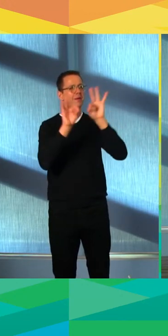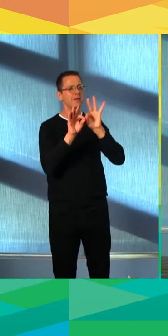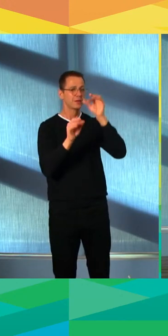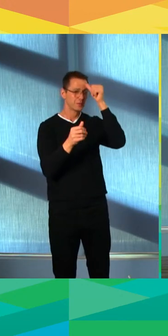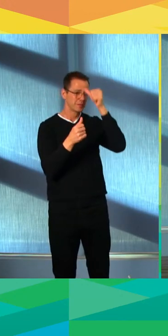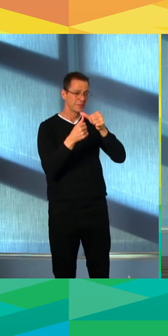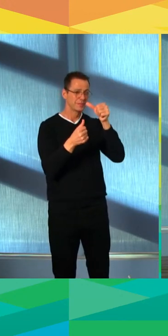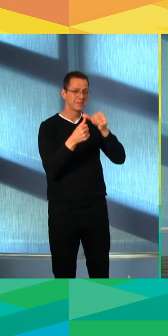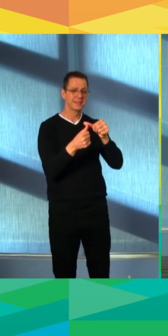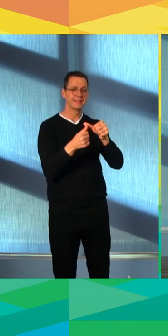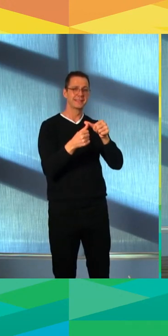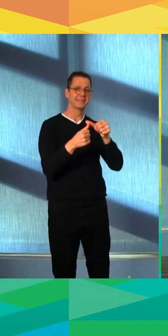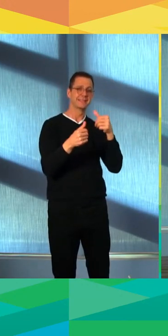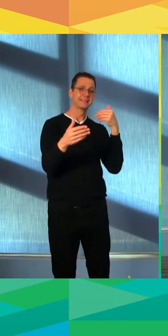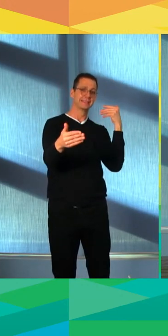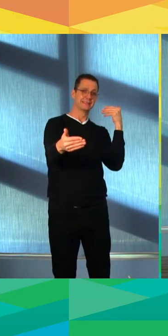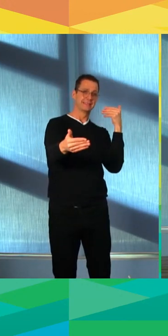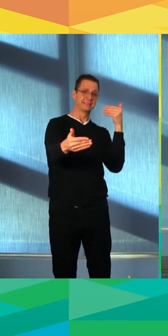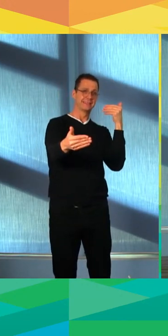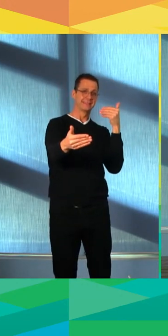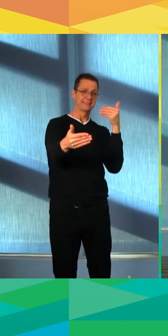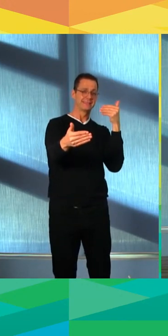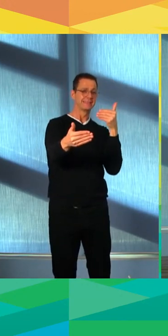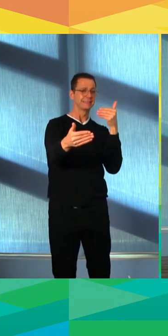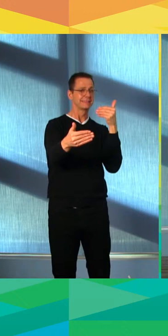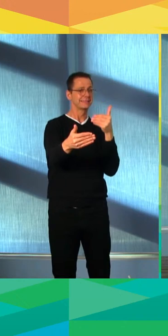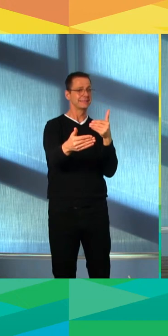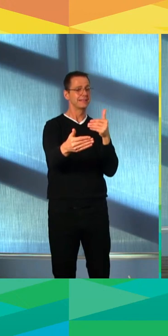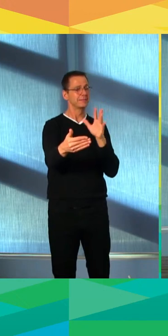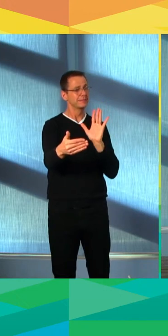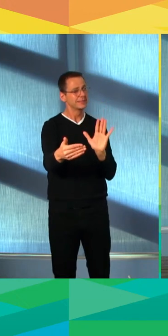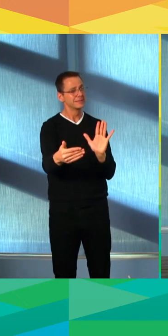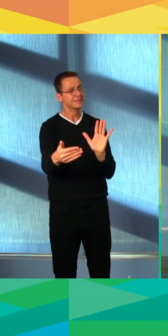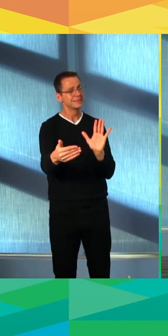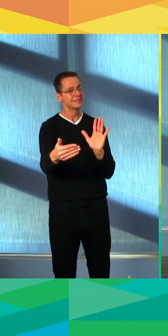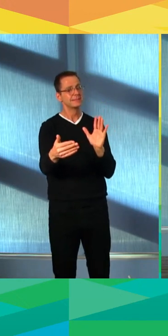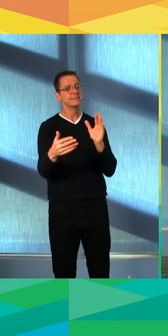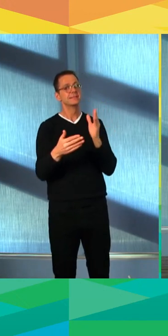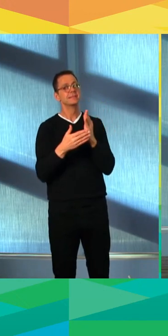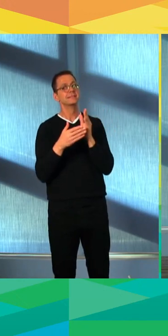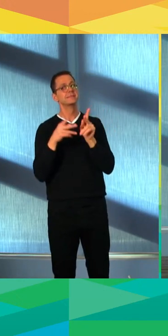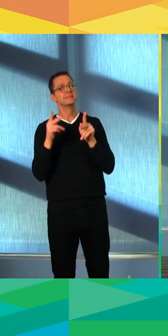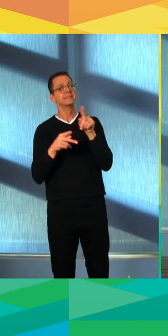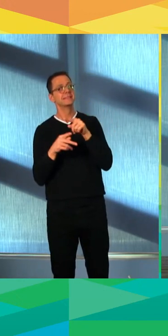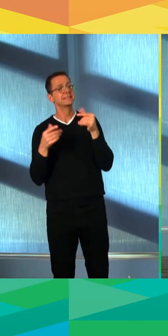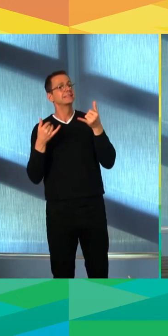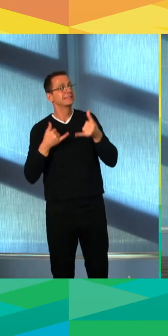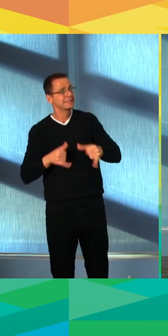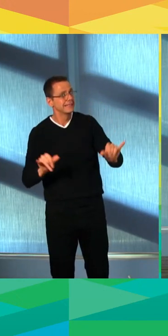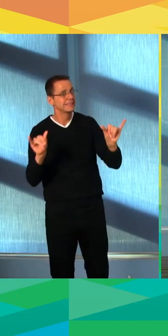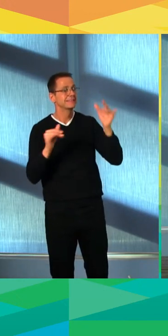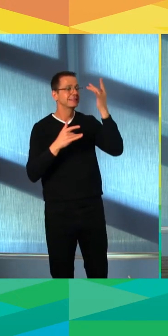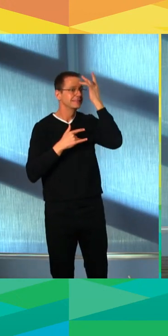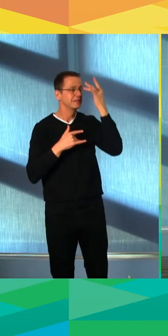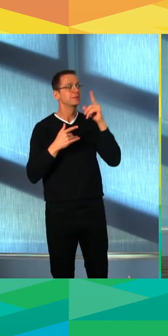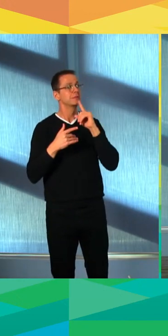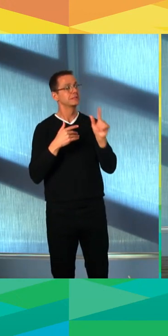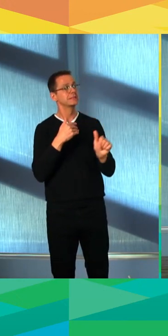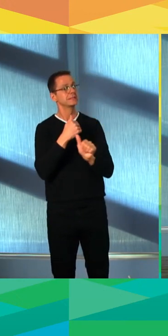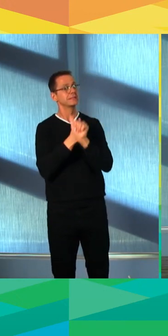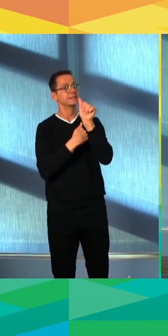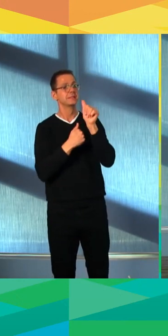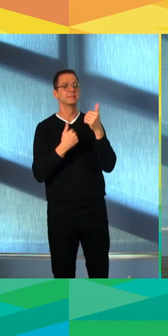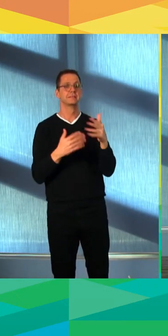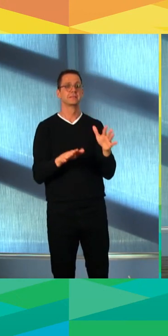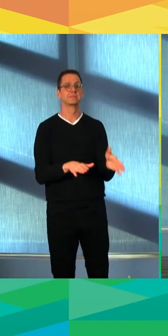are still on the line. Healthcare resources are stressed. Remember that our folks working on the front line have been on the front lines